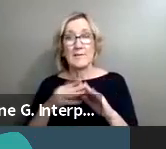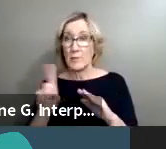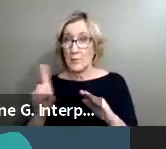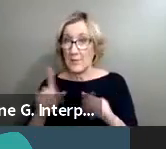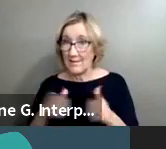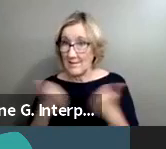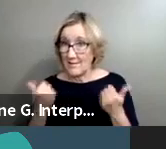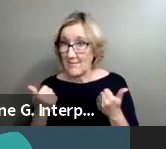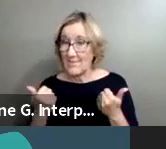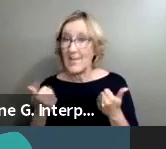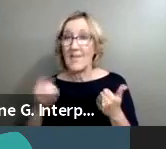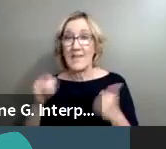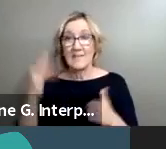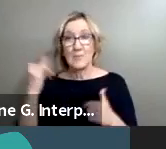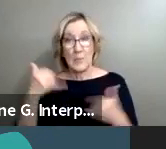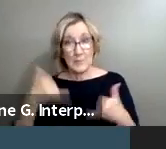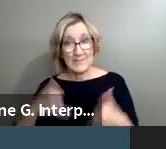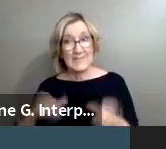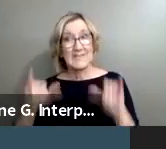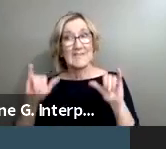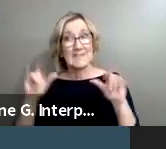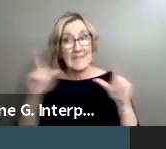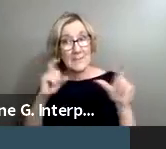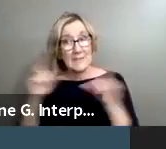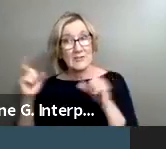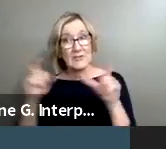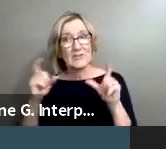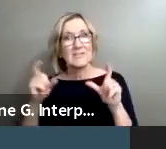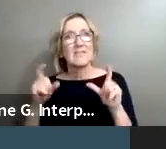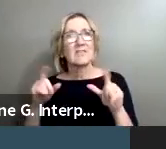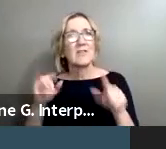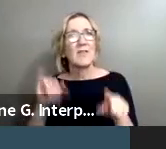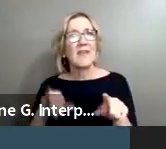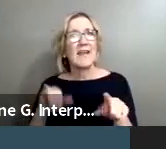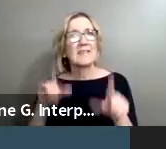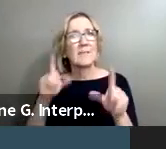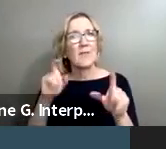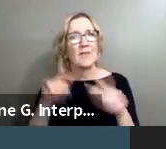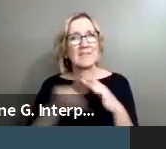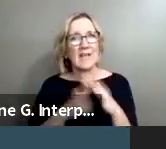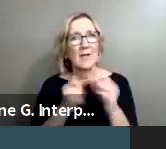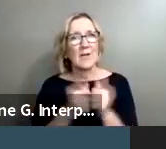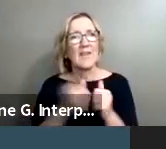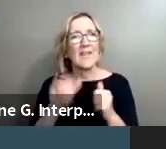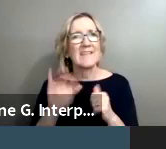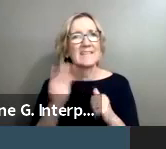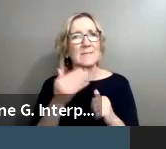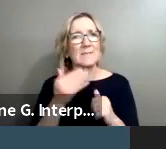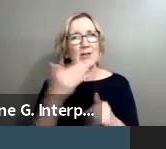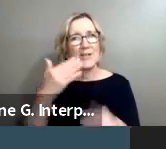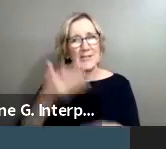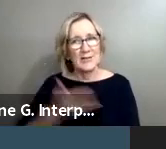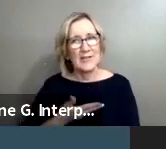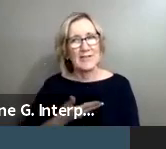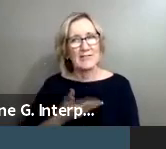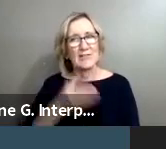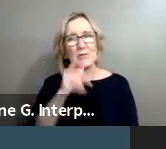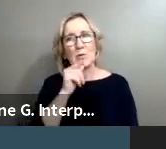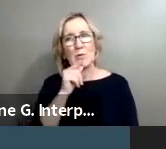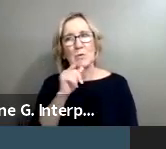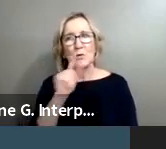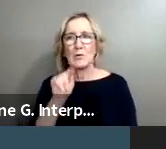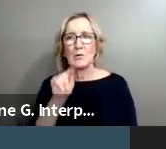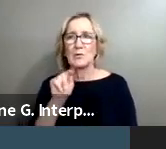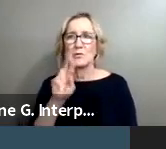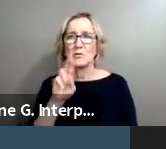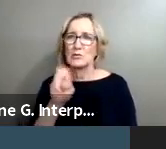we still take pictures and things like that. All right. So, this is the photo I started with. This seems like a good introduction to who Trevor is. Who is